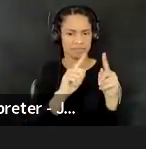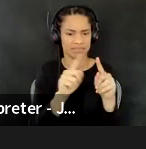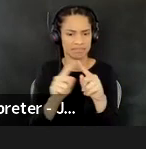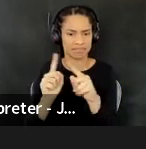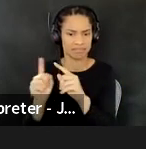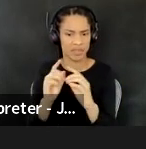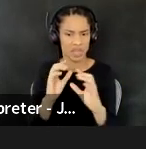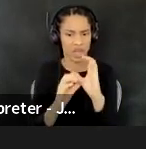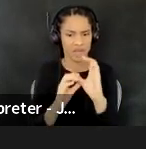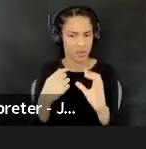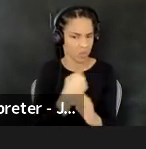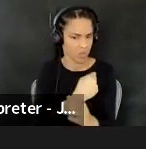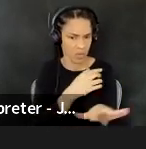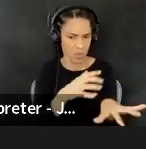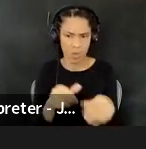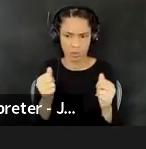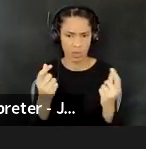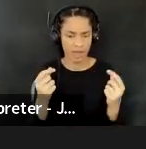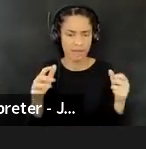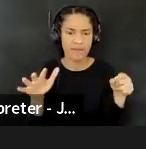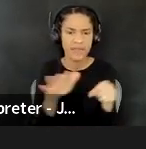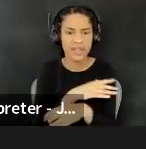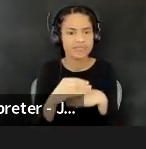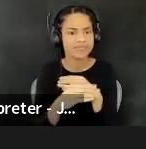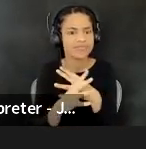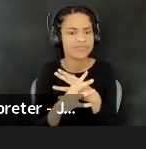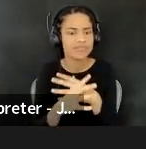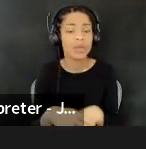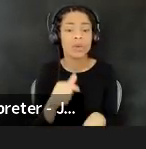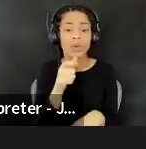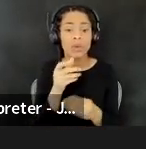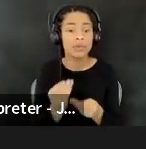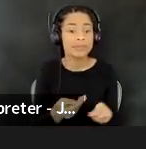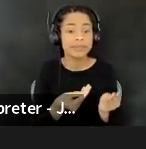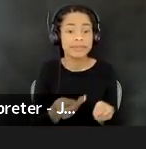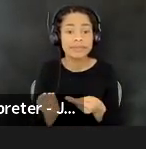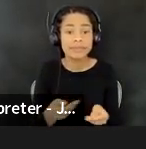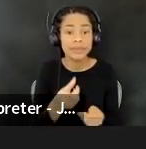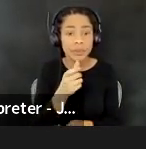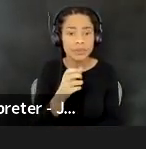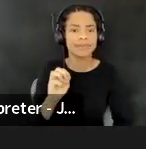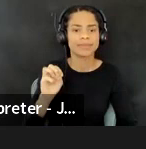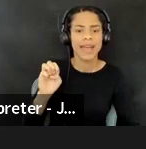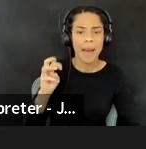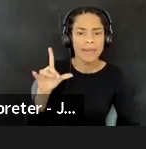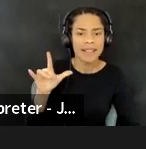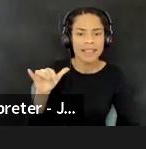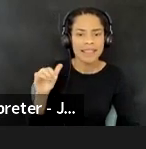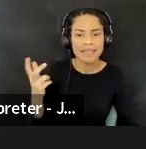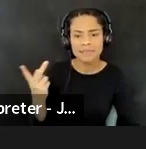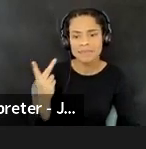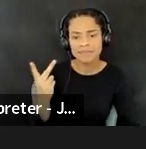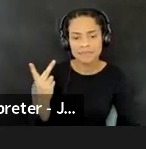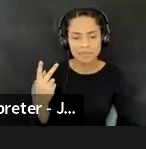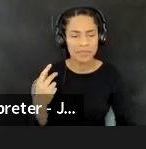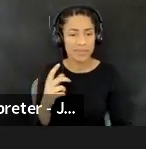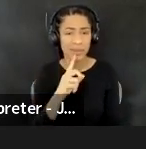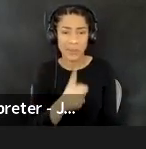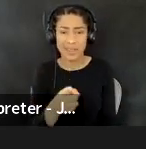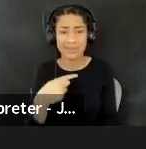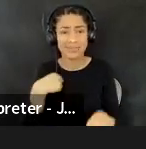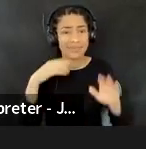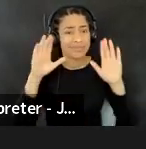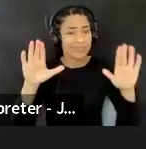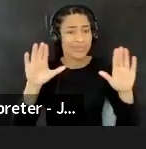we held completely virtually that were facilitated by Emily and myself, um, and a really, uh, wonderful